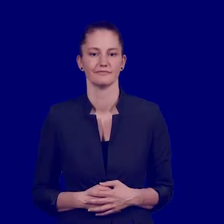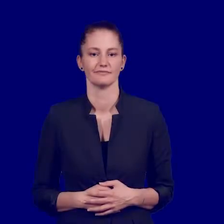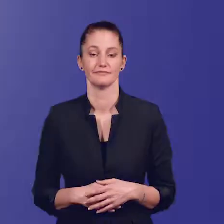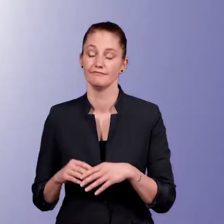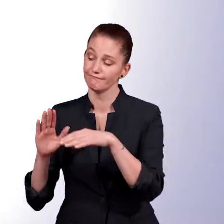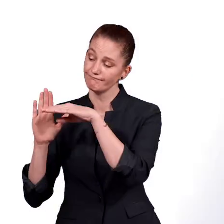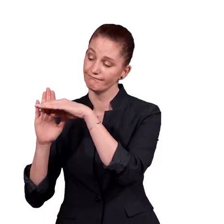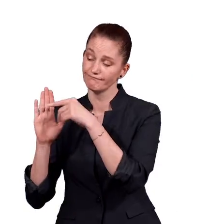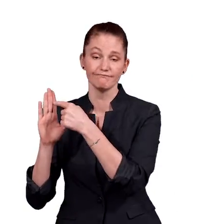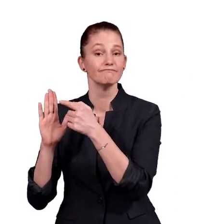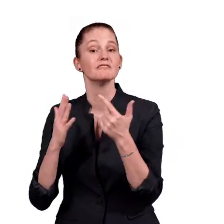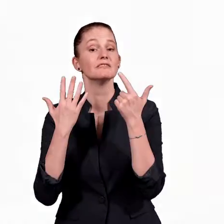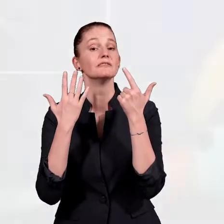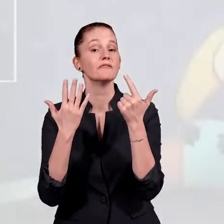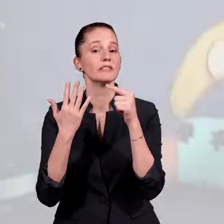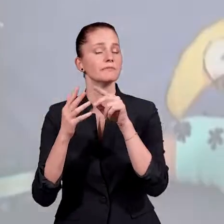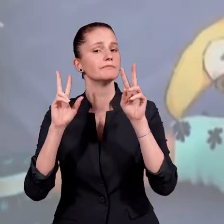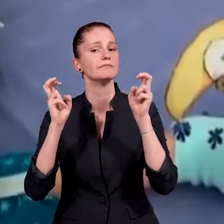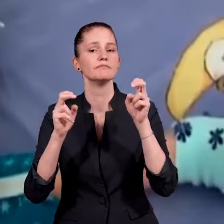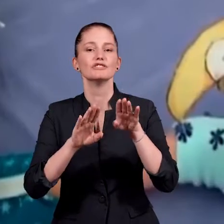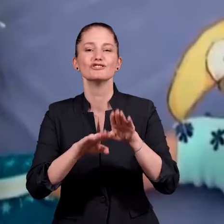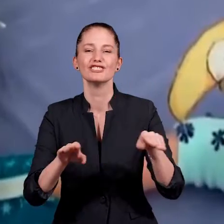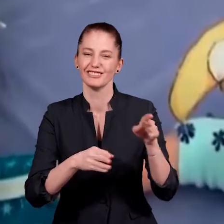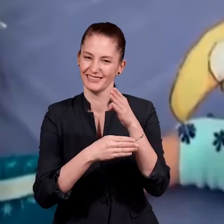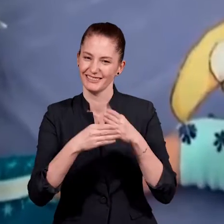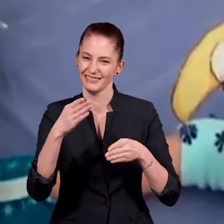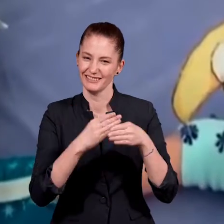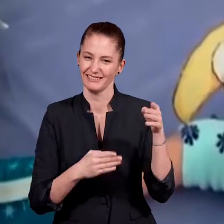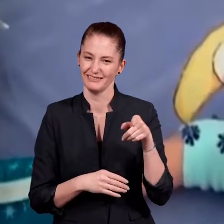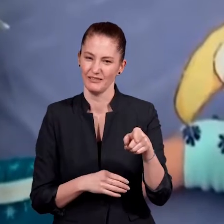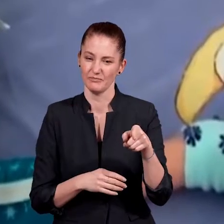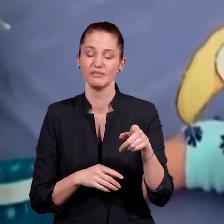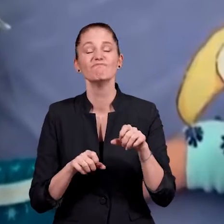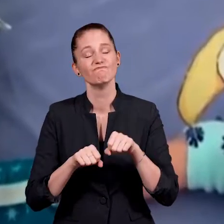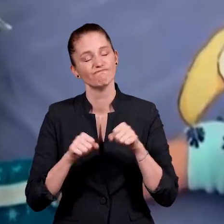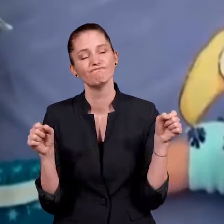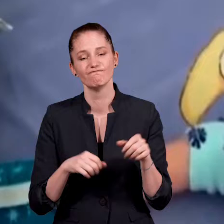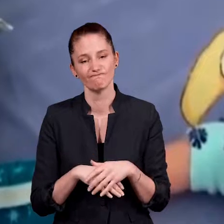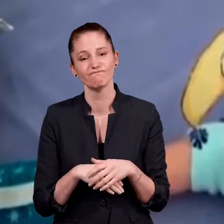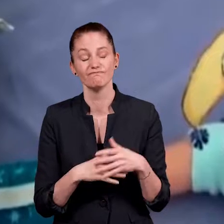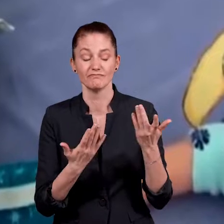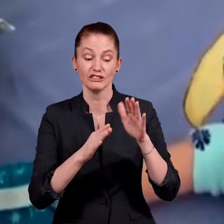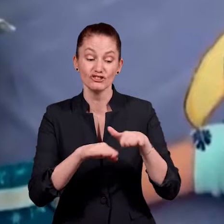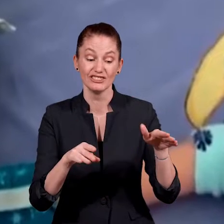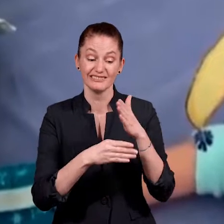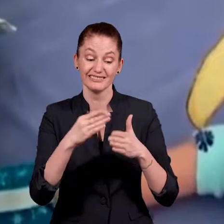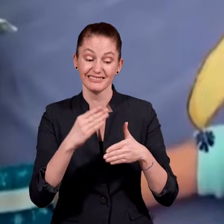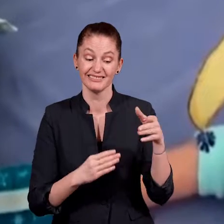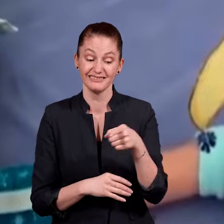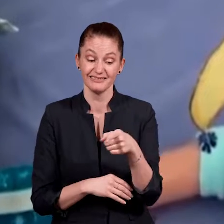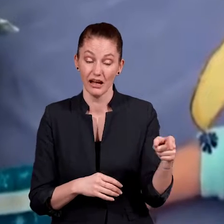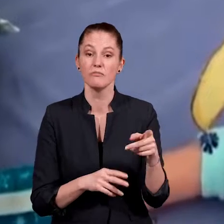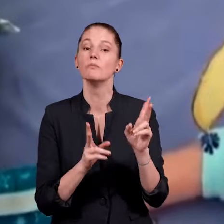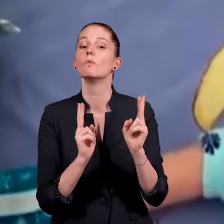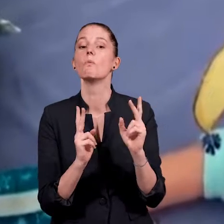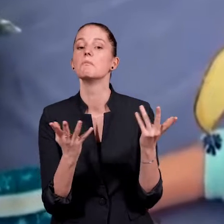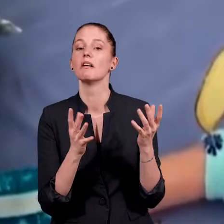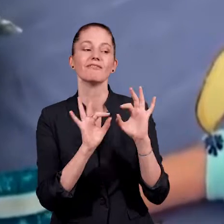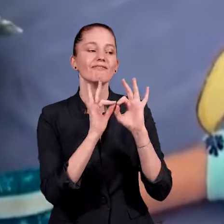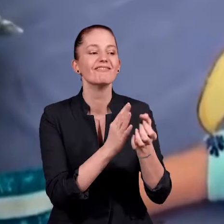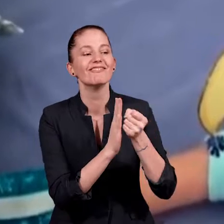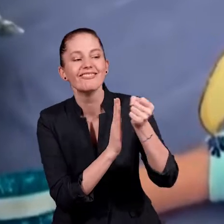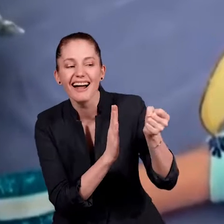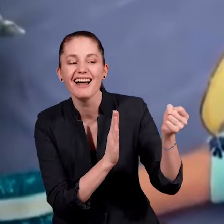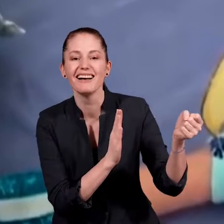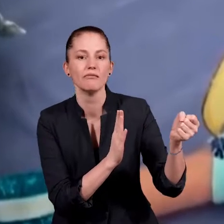Article 7. Children with Disabilities Children with disabilities are placed